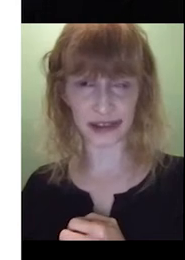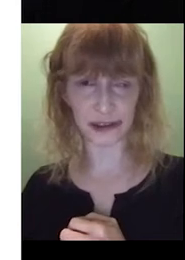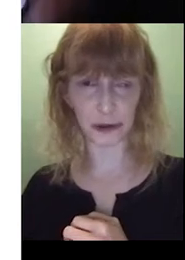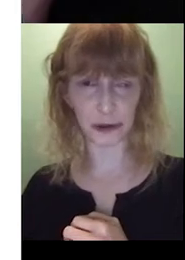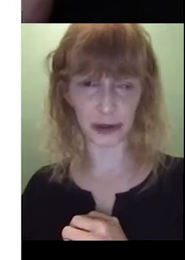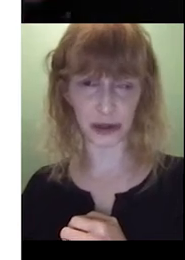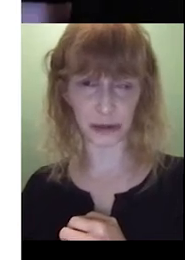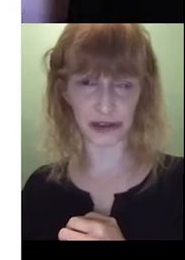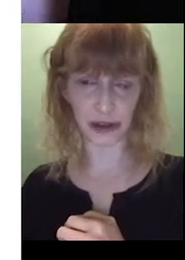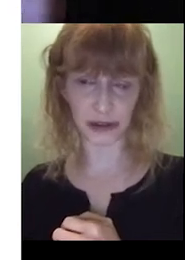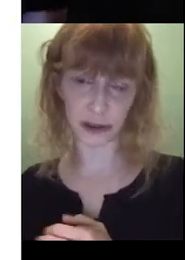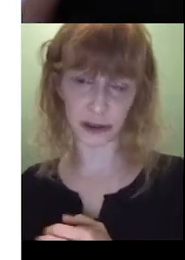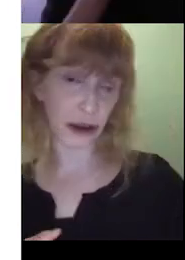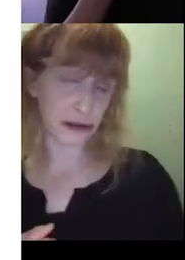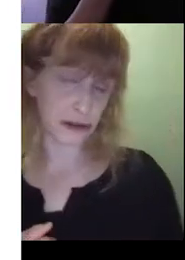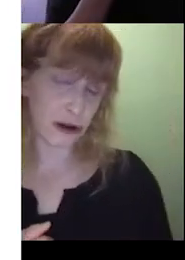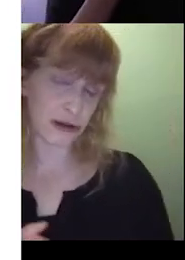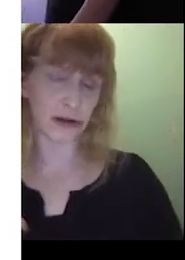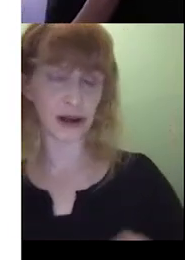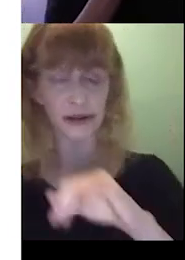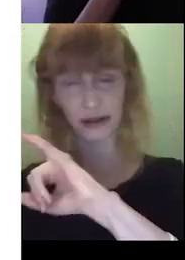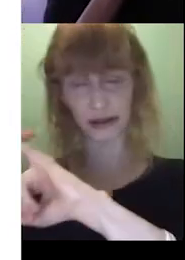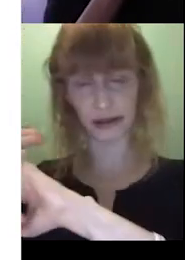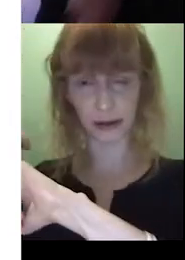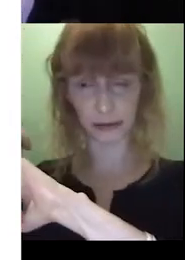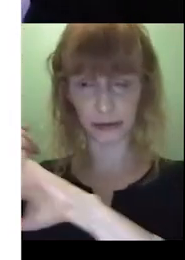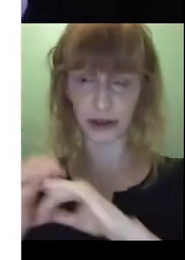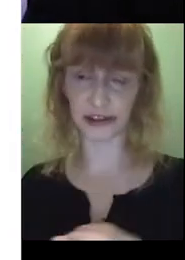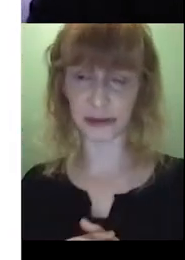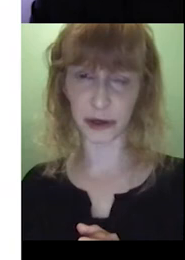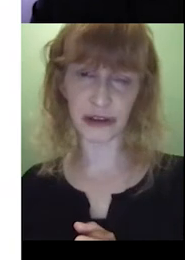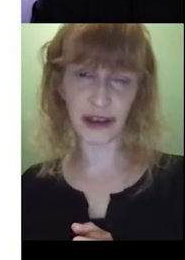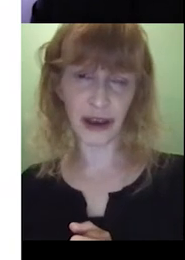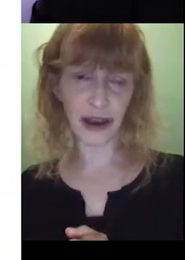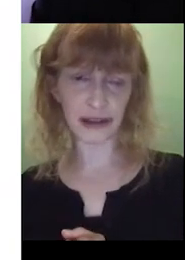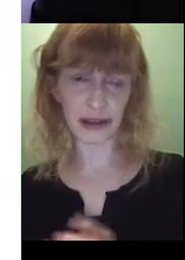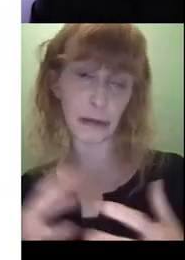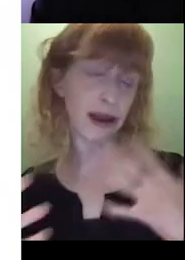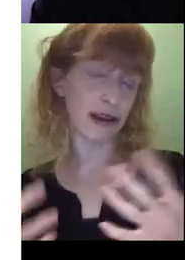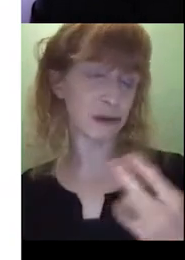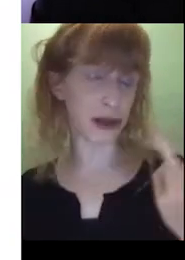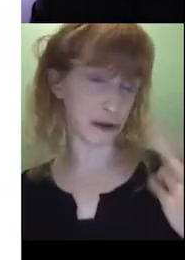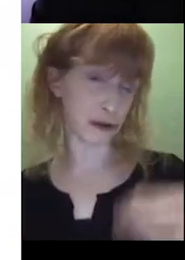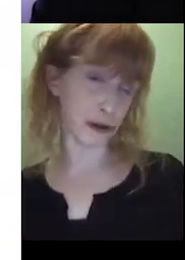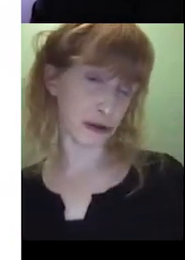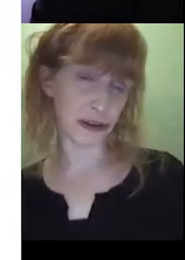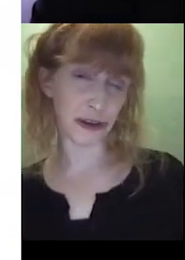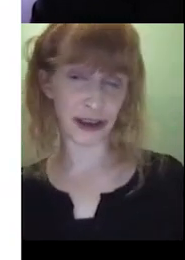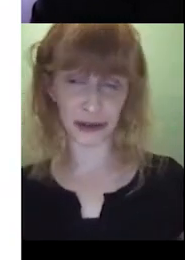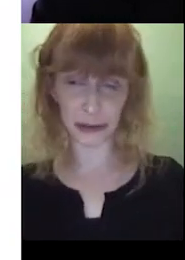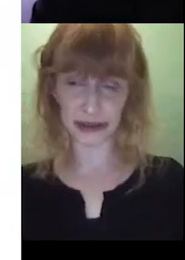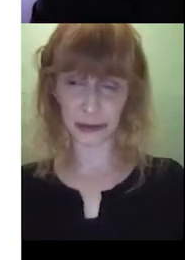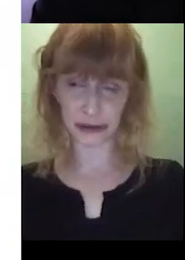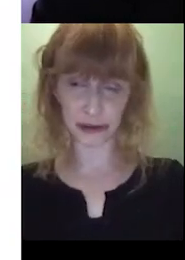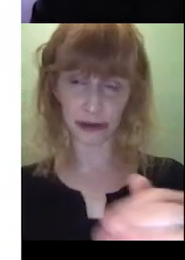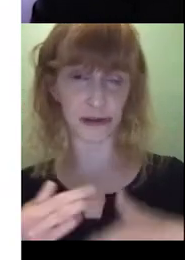As I said, usually when I'm signing this, I'll sign dog rather than Spot. And in my house, we have two dogs. So